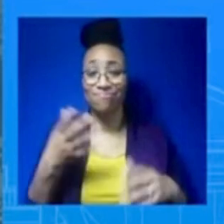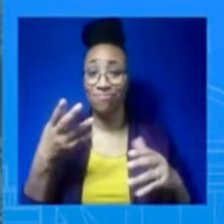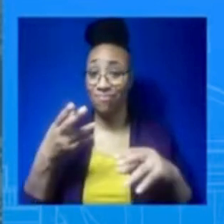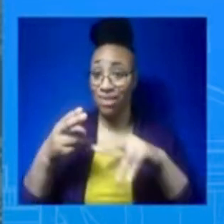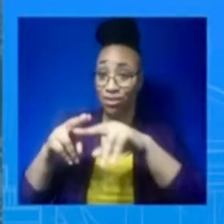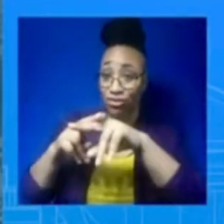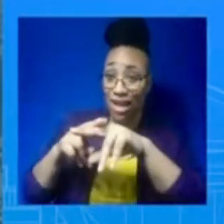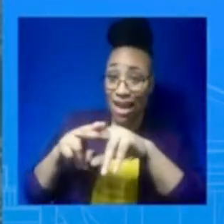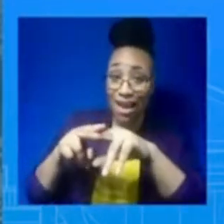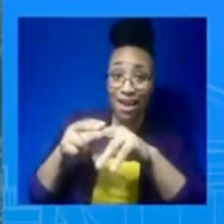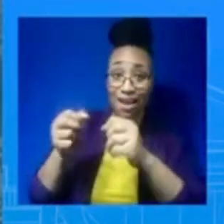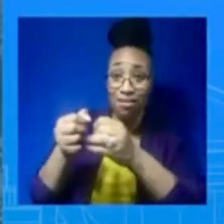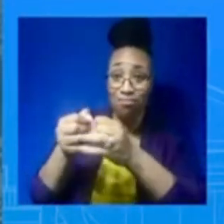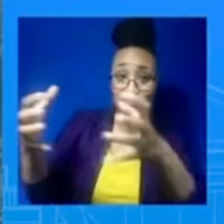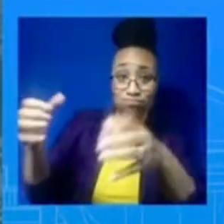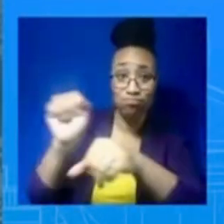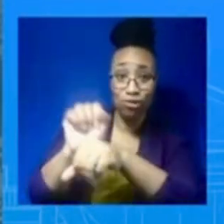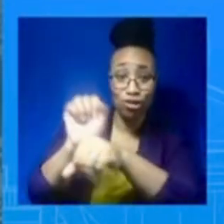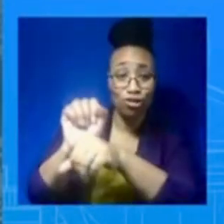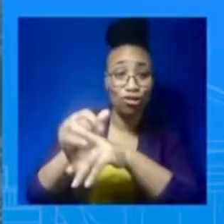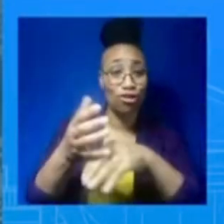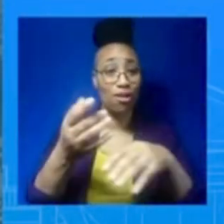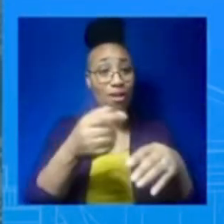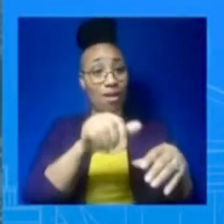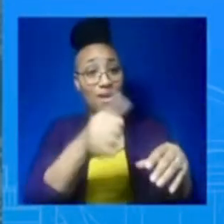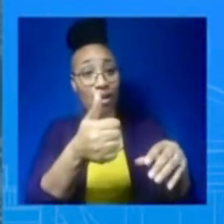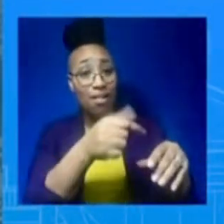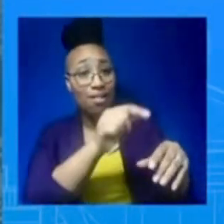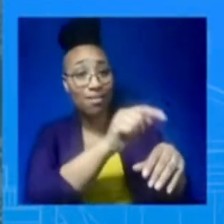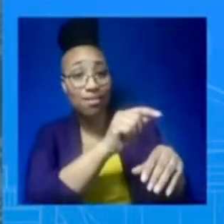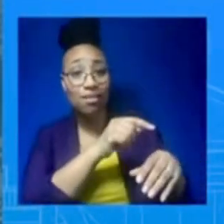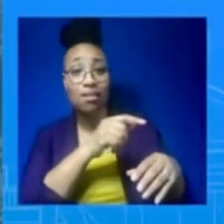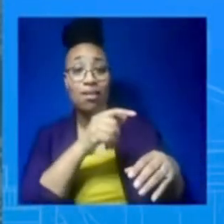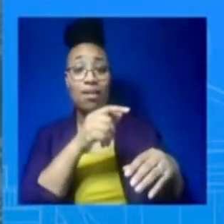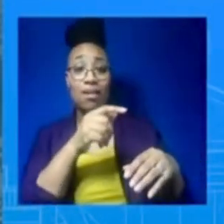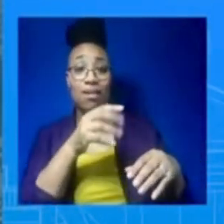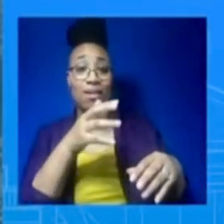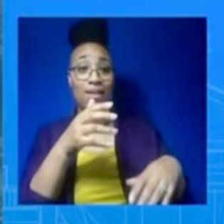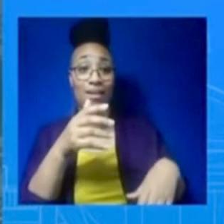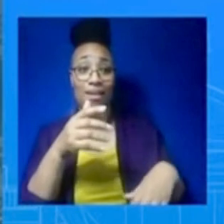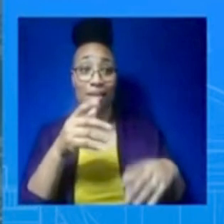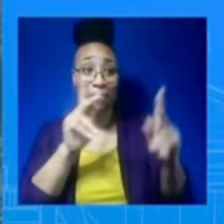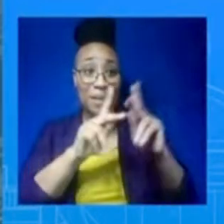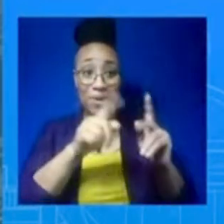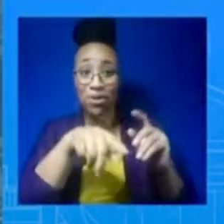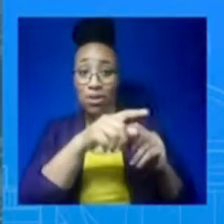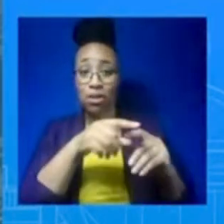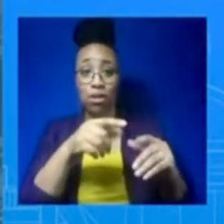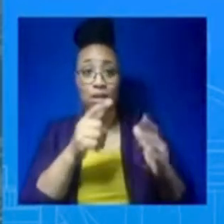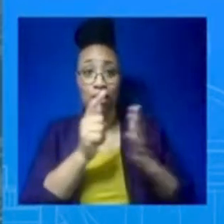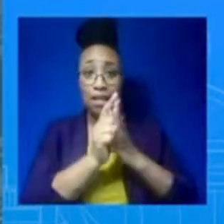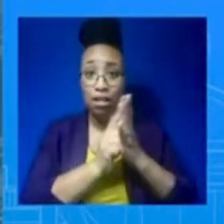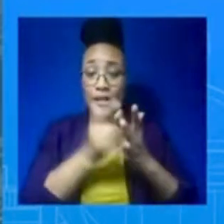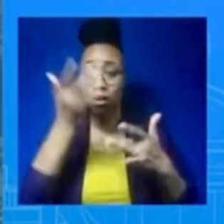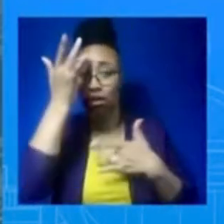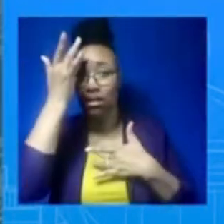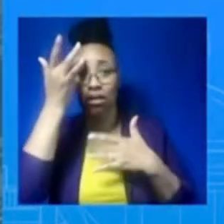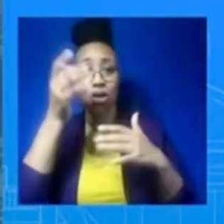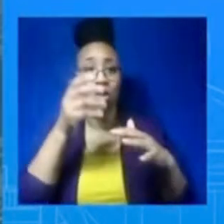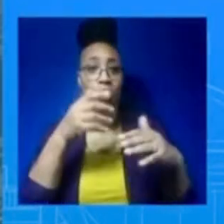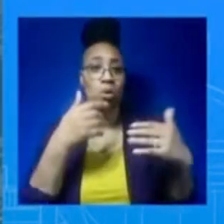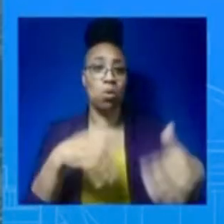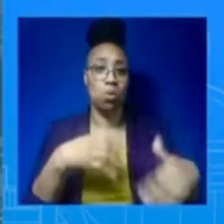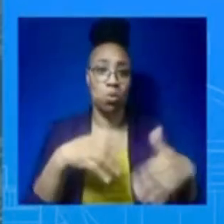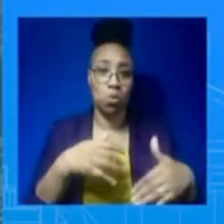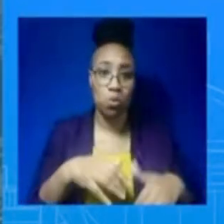strengthened workplace protections, and ushered a historic surge in union organizing. Secretary Walsh's work has made life better